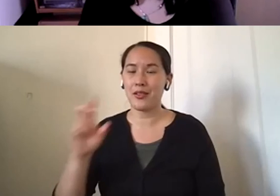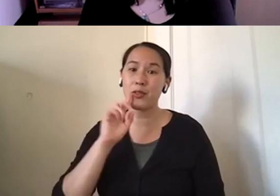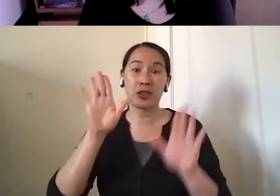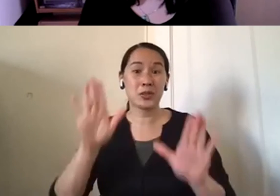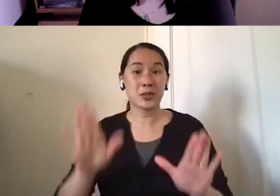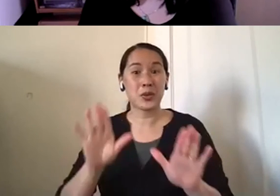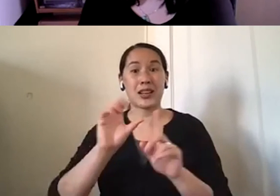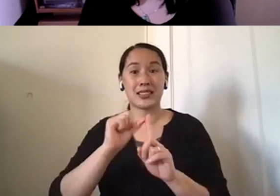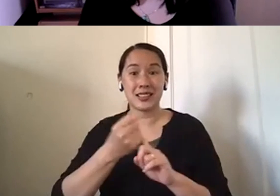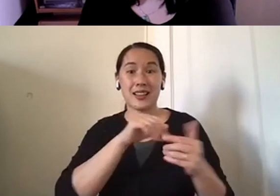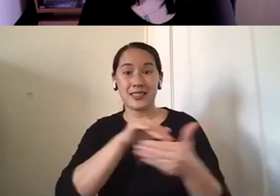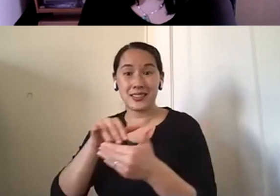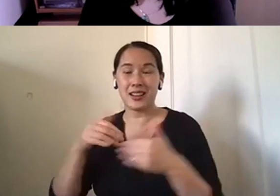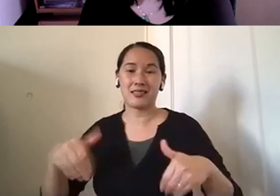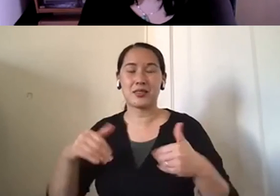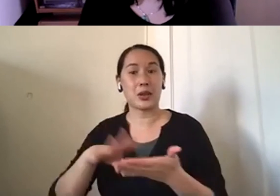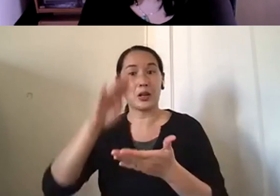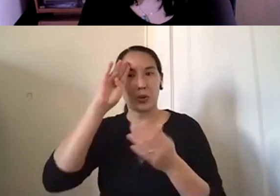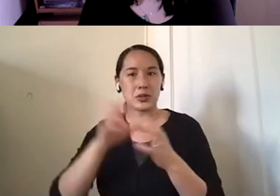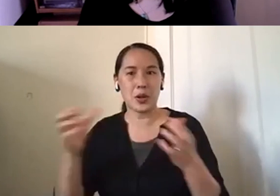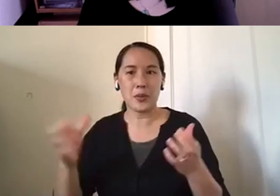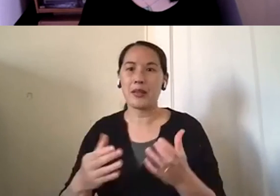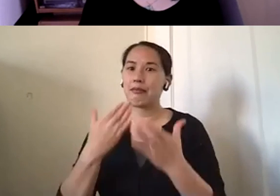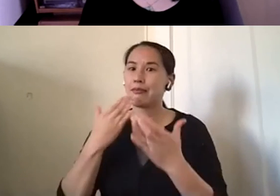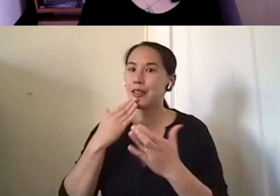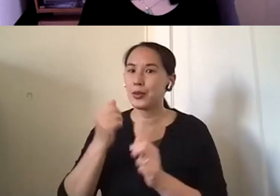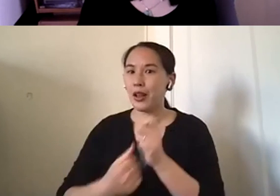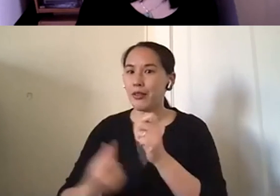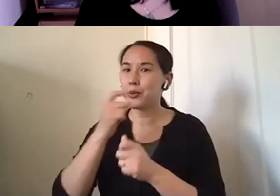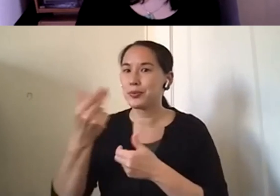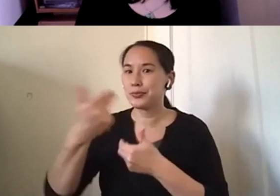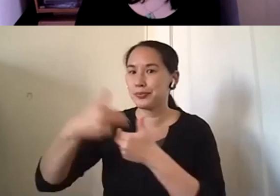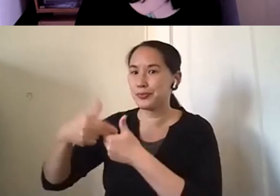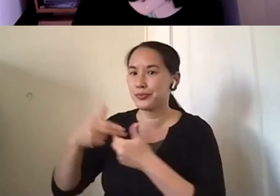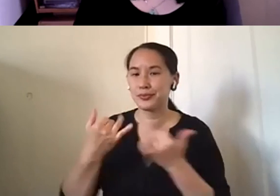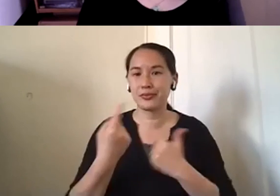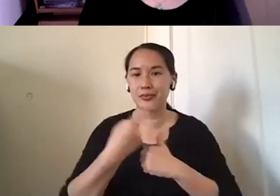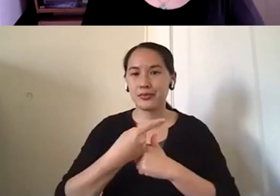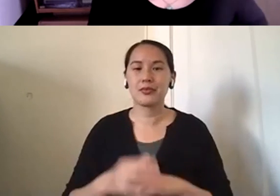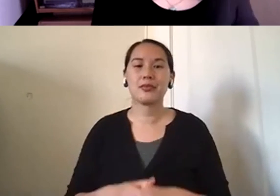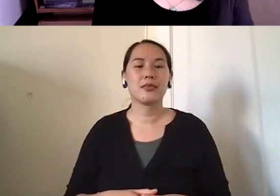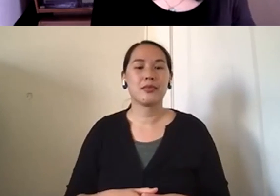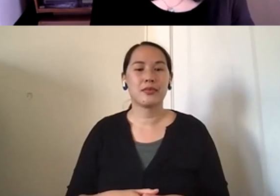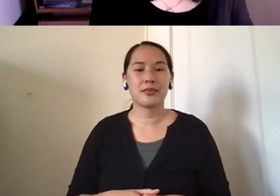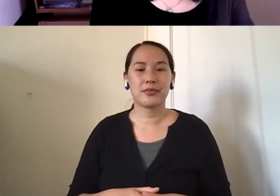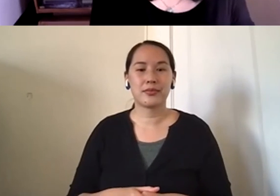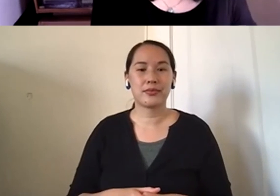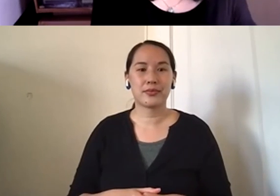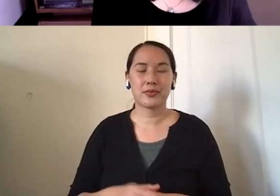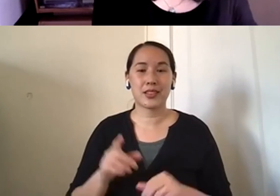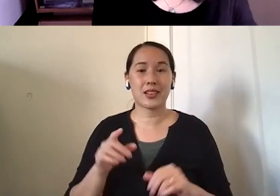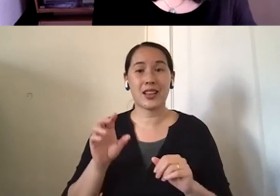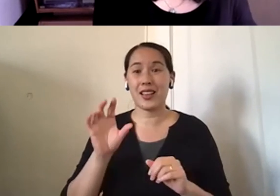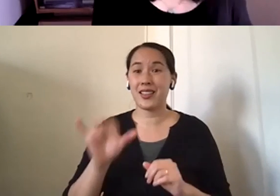lot and I'll just thank all the attendees for participating in our conference, um, our loving dementia